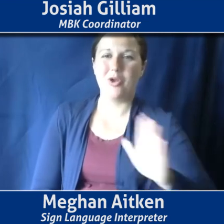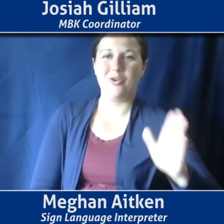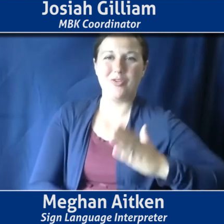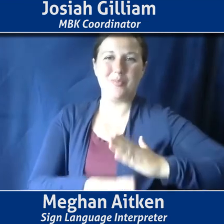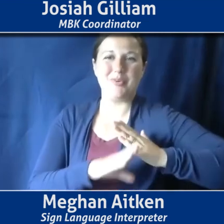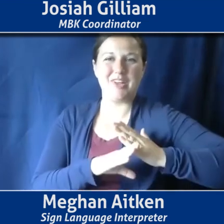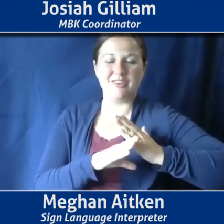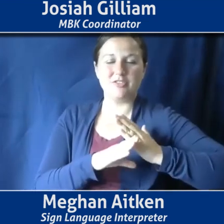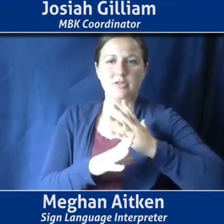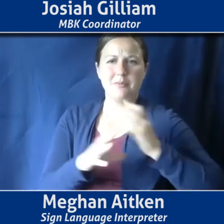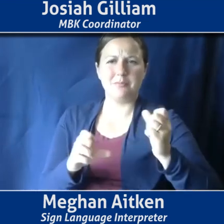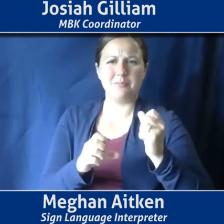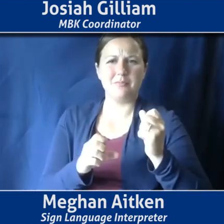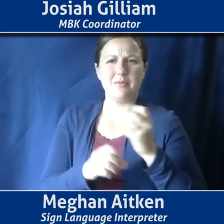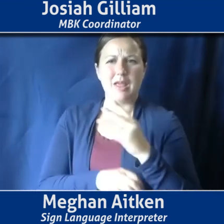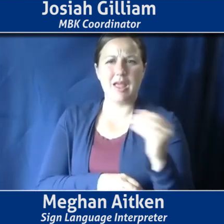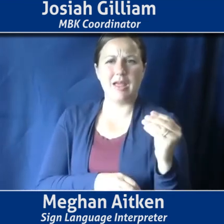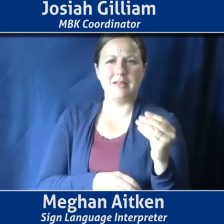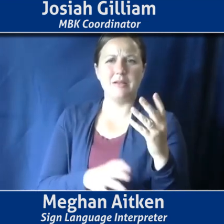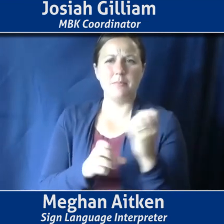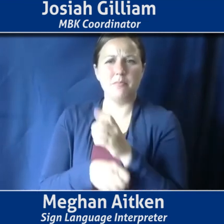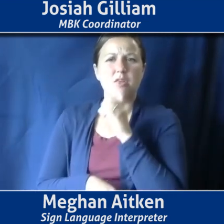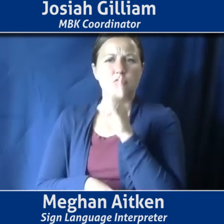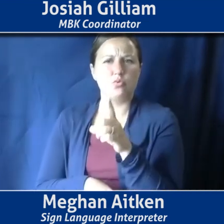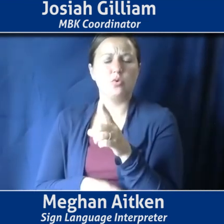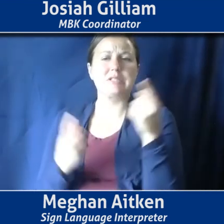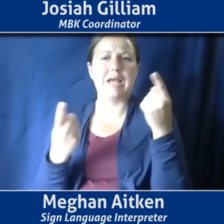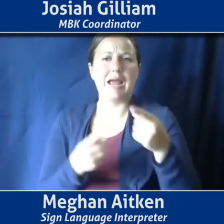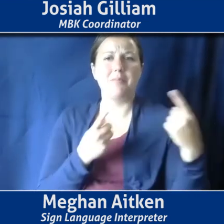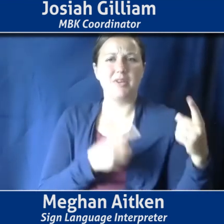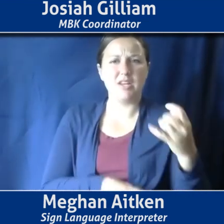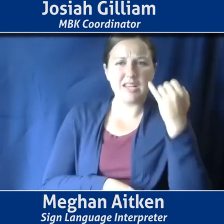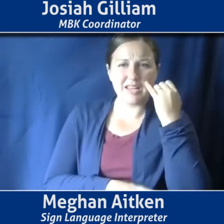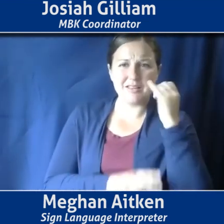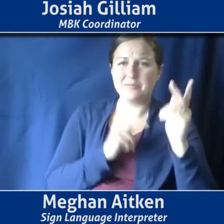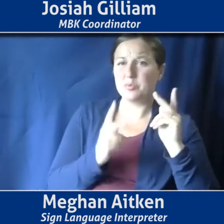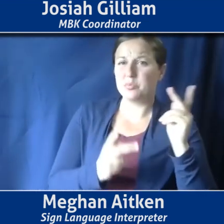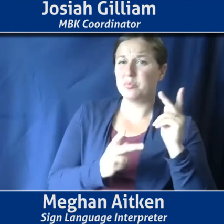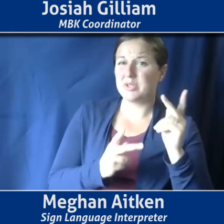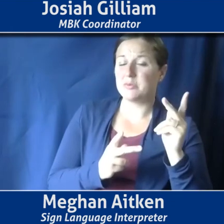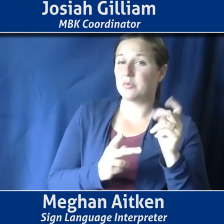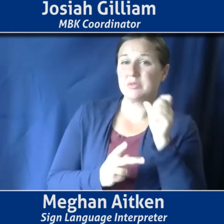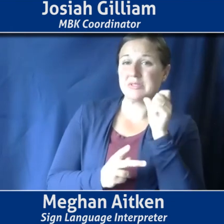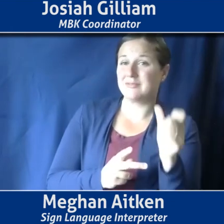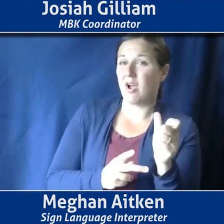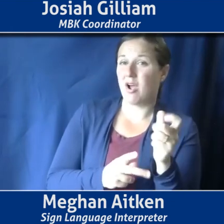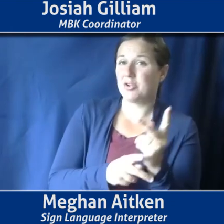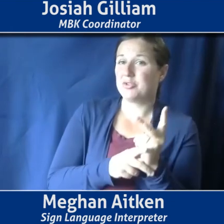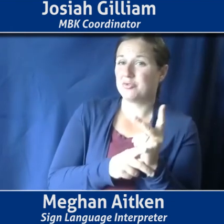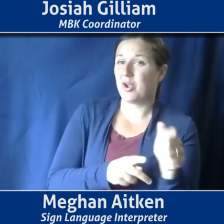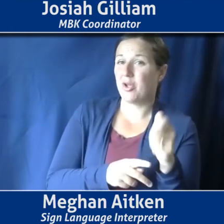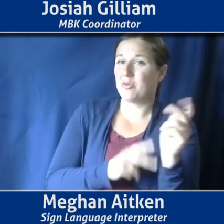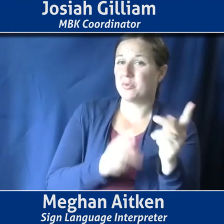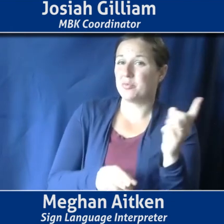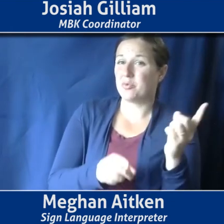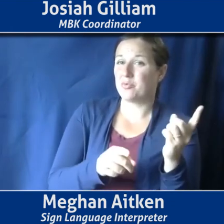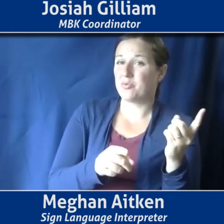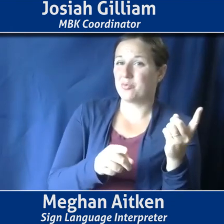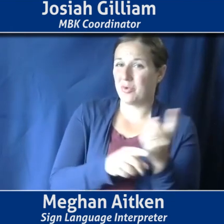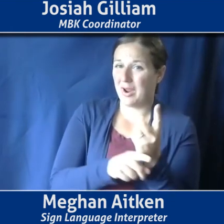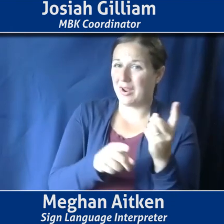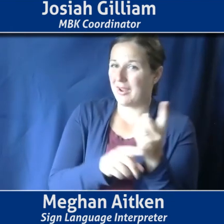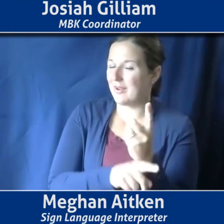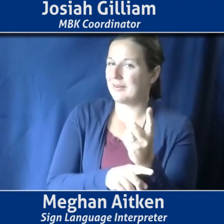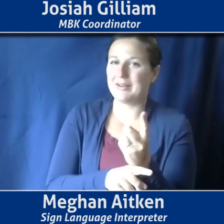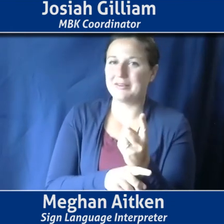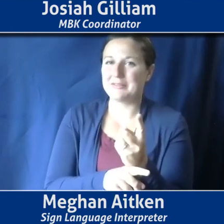but they're also, if we do have bad actors that are out there, you know, they are being held accountable, um, because we don't want this in our community. And so the commission on